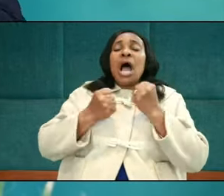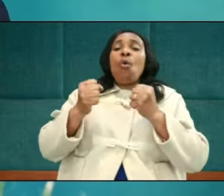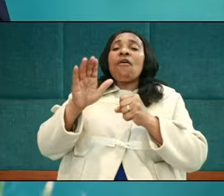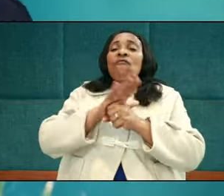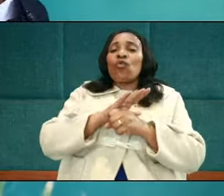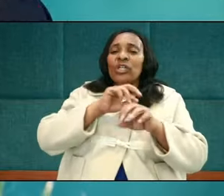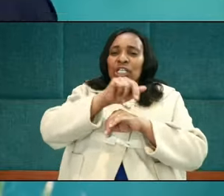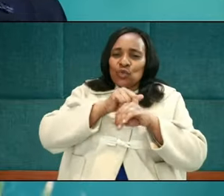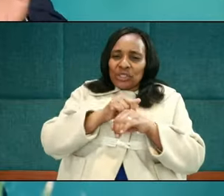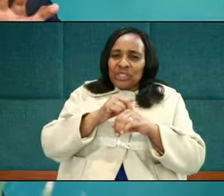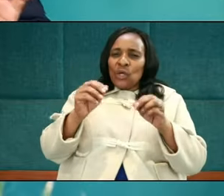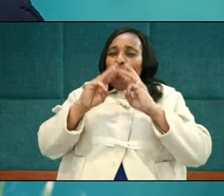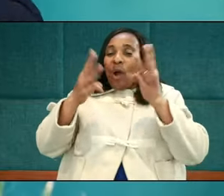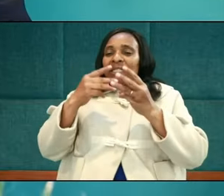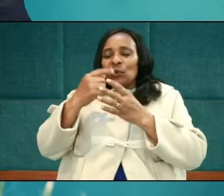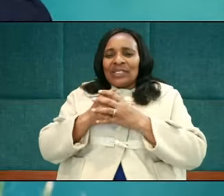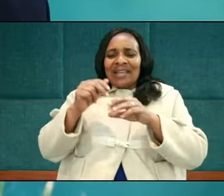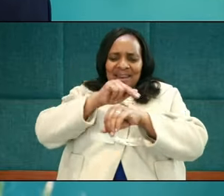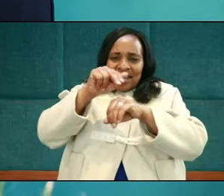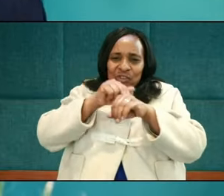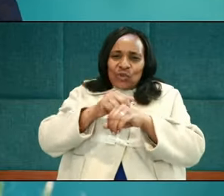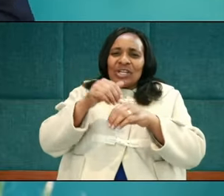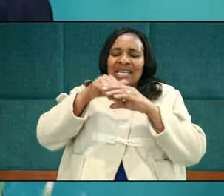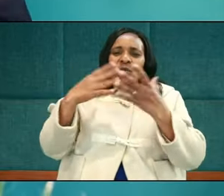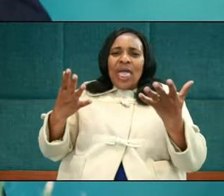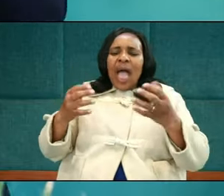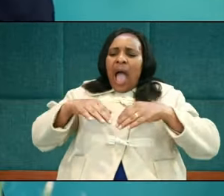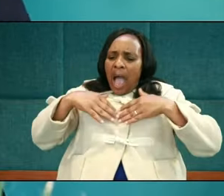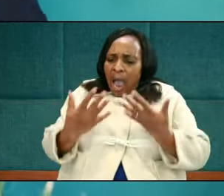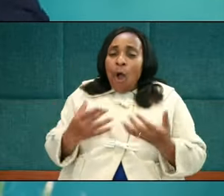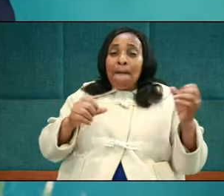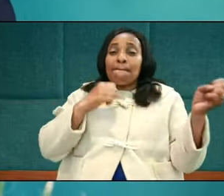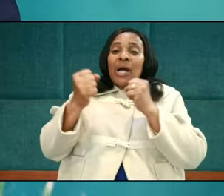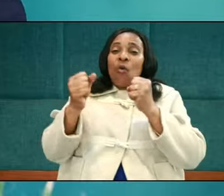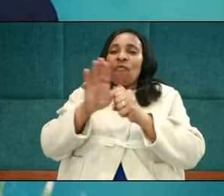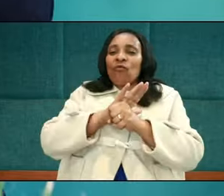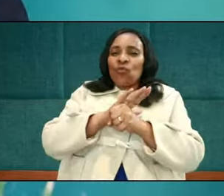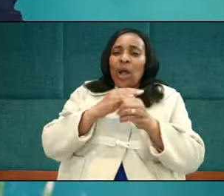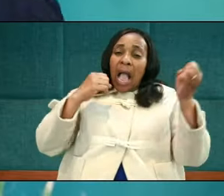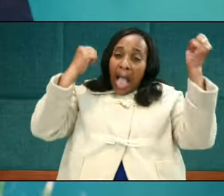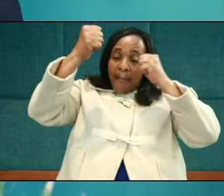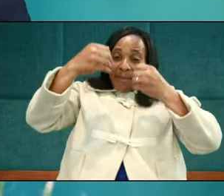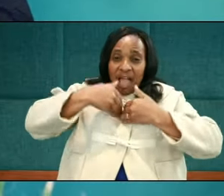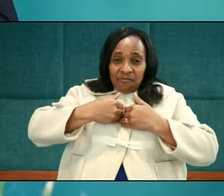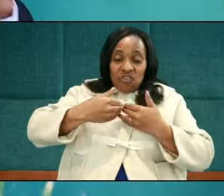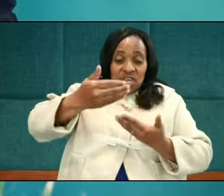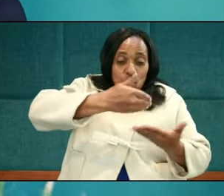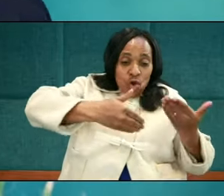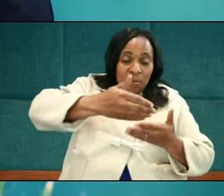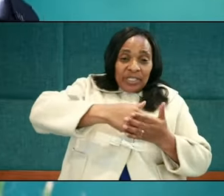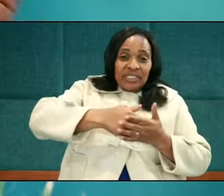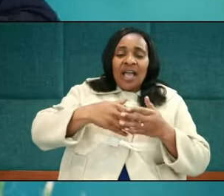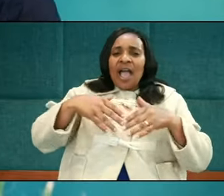world estimates nations in terms of how powerful they are militarily, economically, or